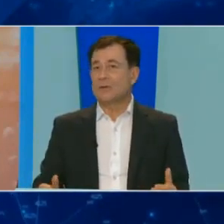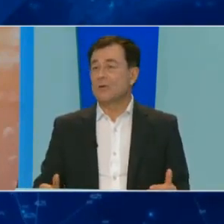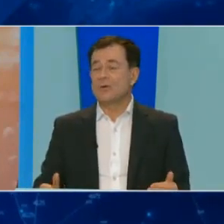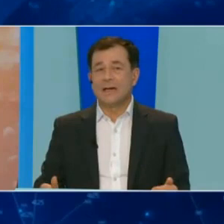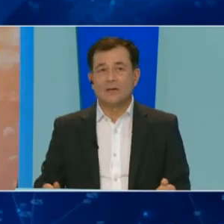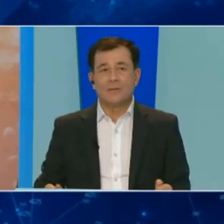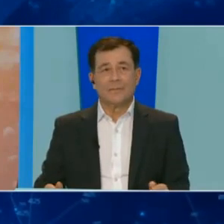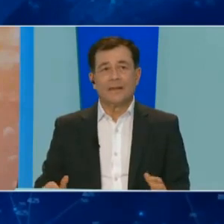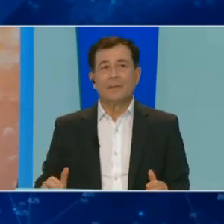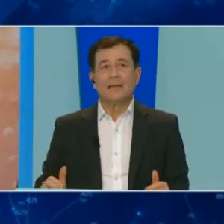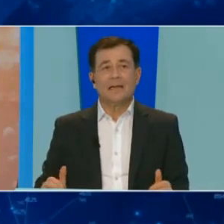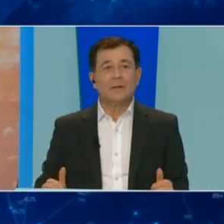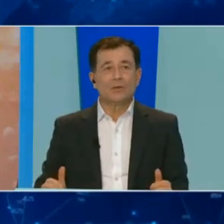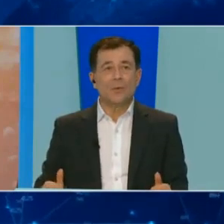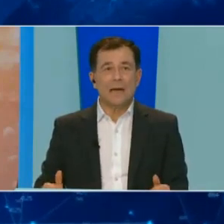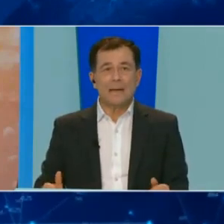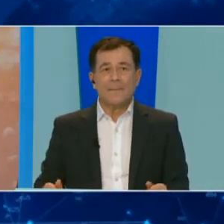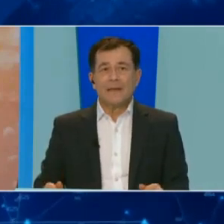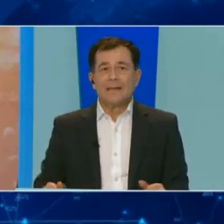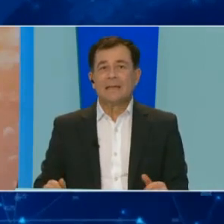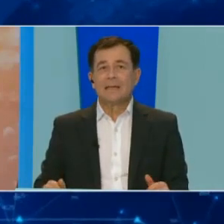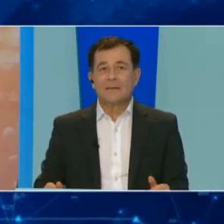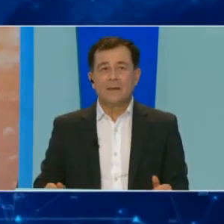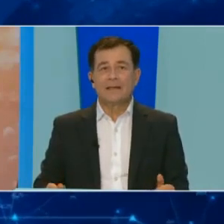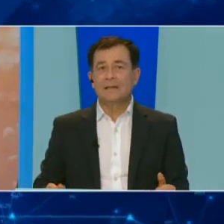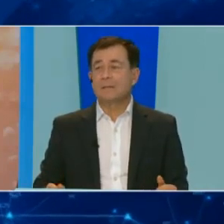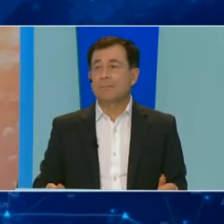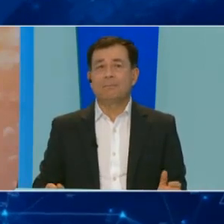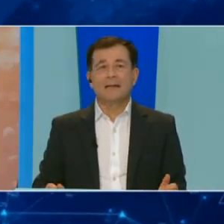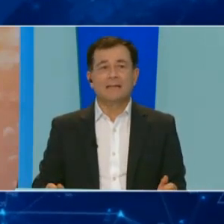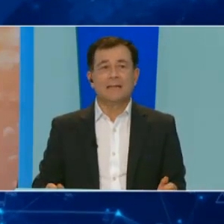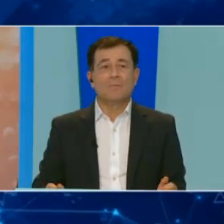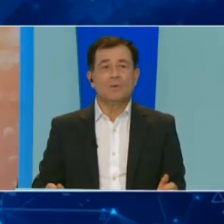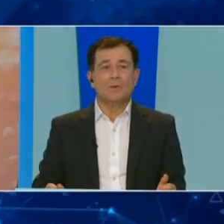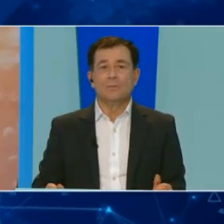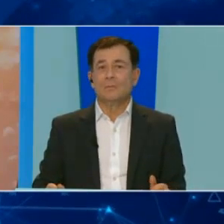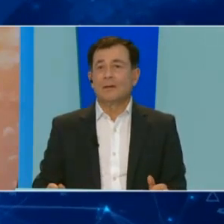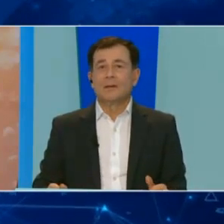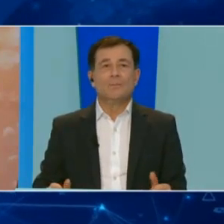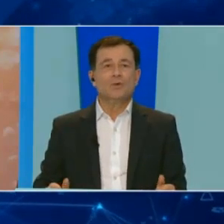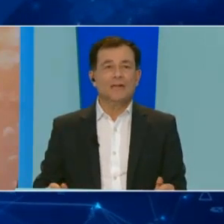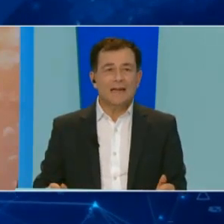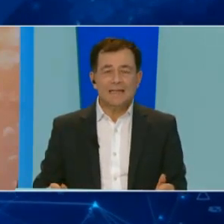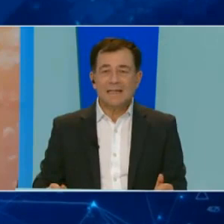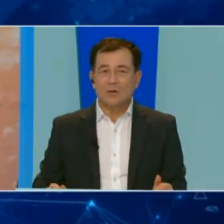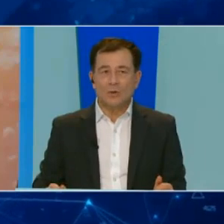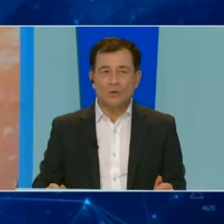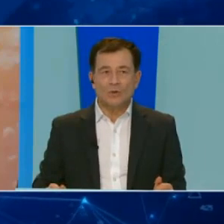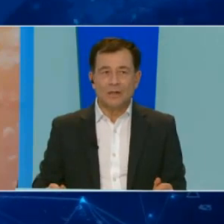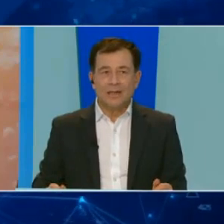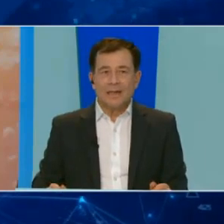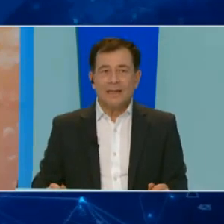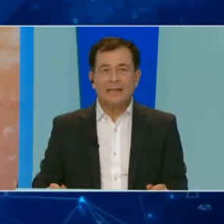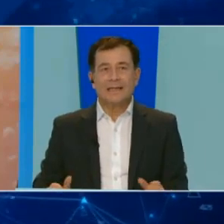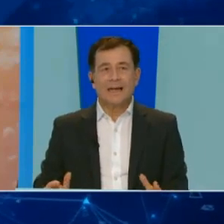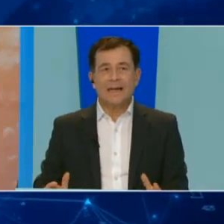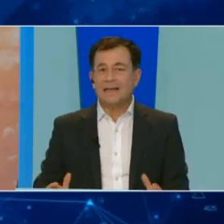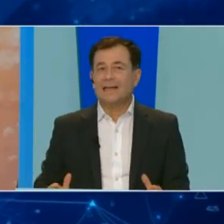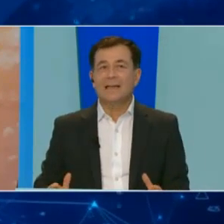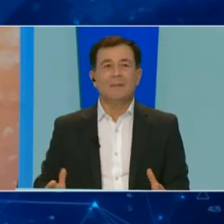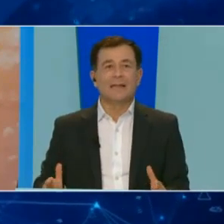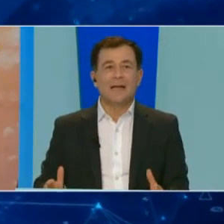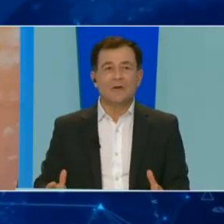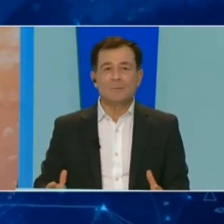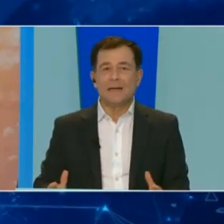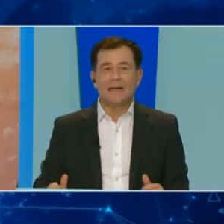exceeded 730 participants, the virtual mode, from different parts of the world. Many